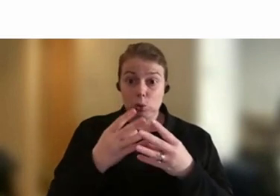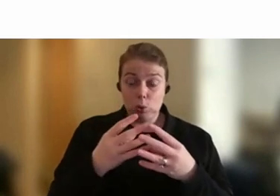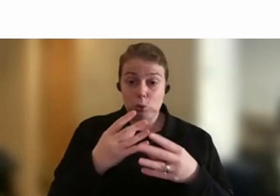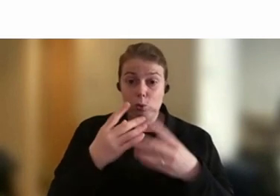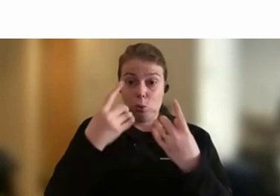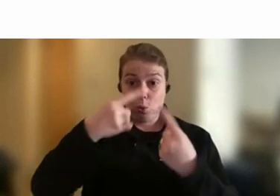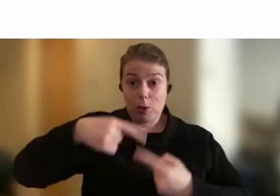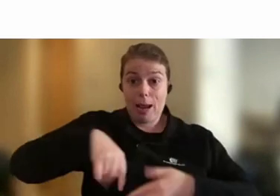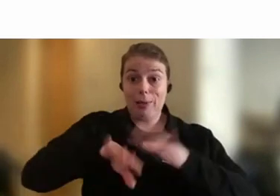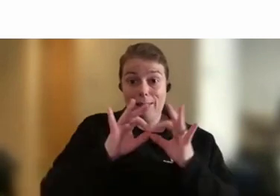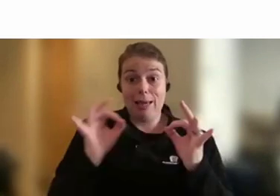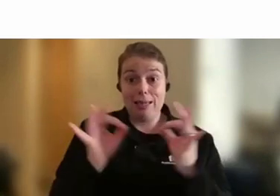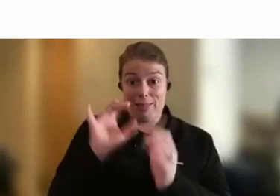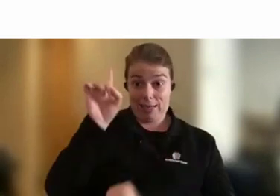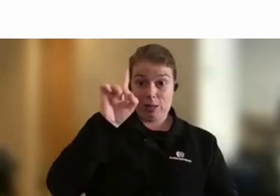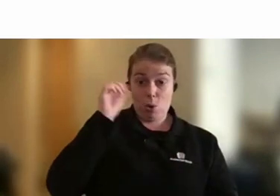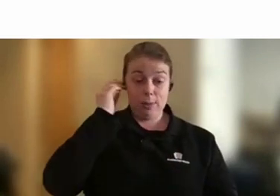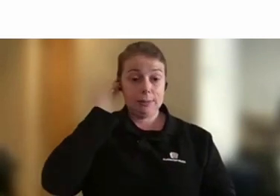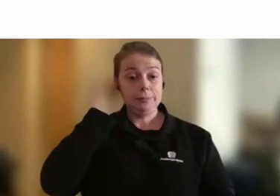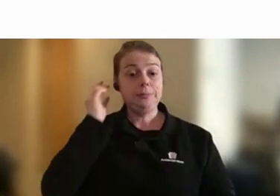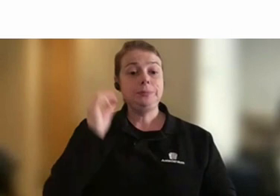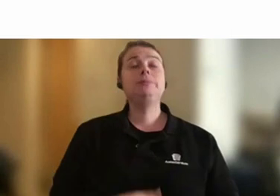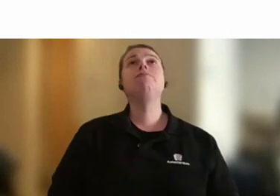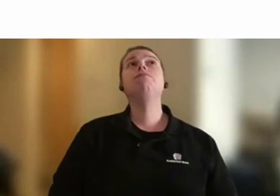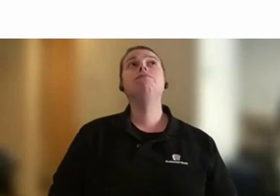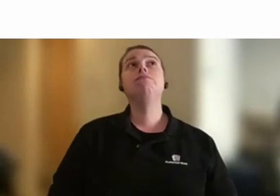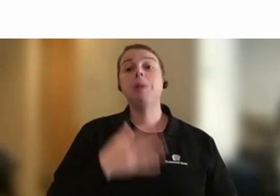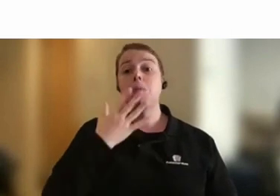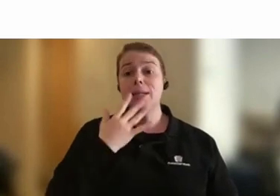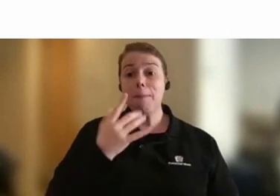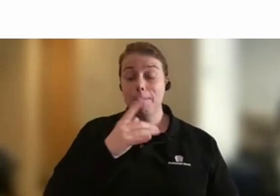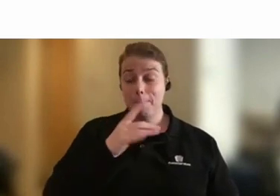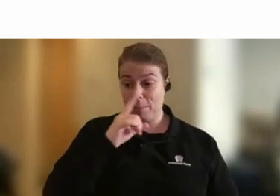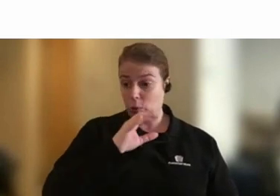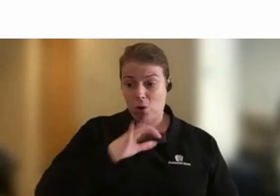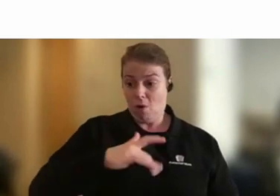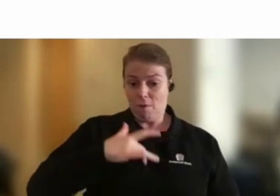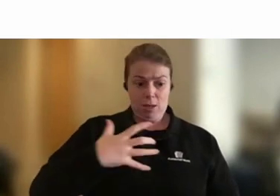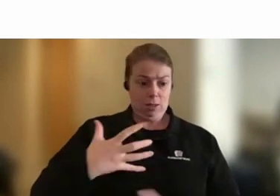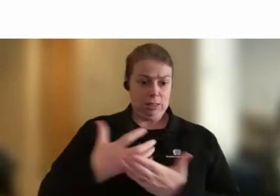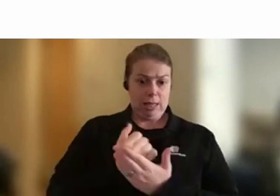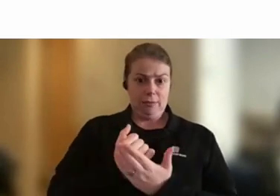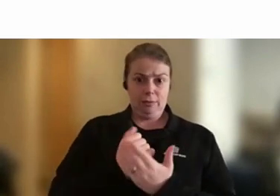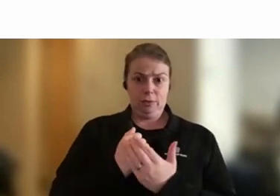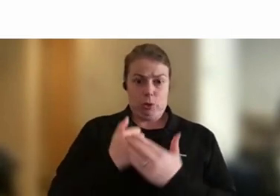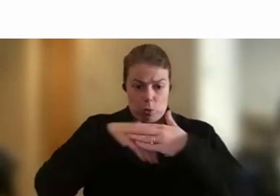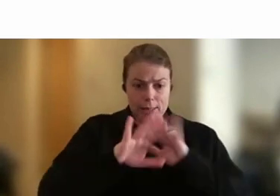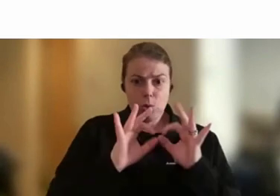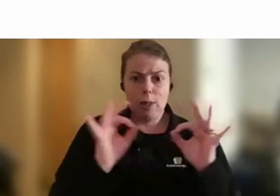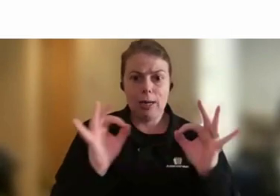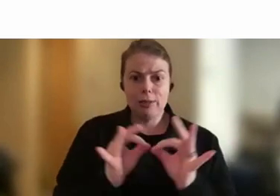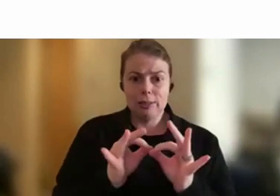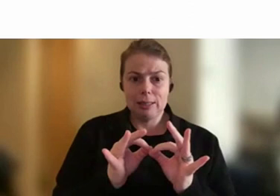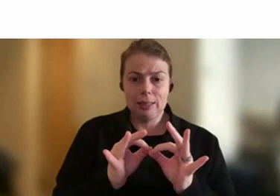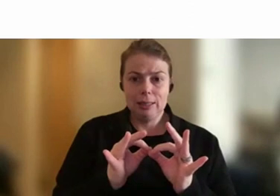can't, if people don't feel safe to come into an agency, obviously, we're not going to be